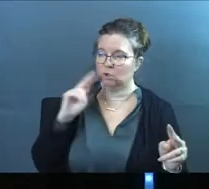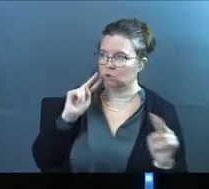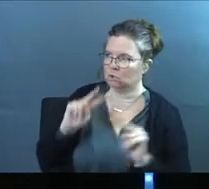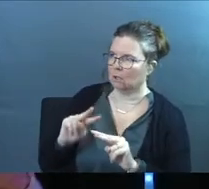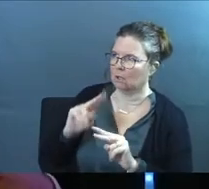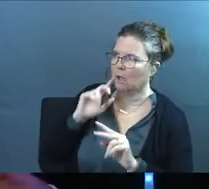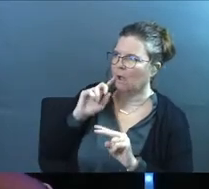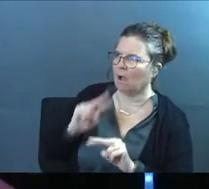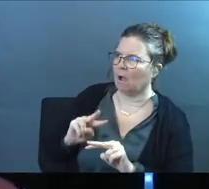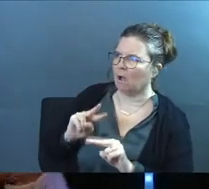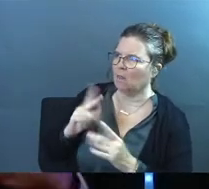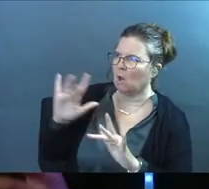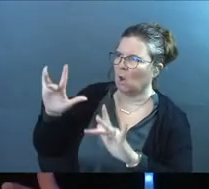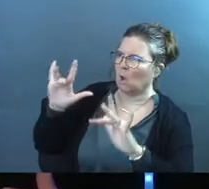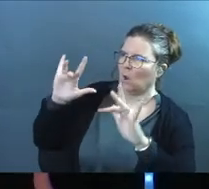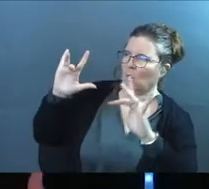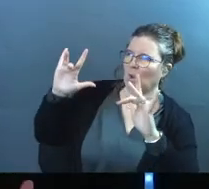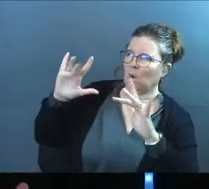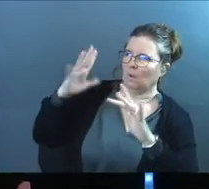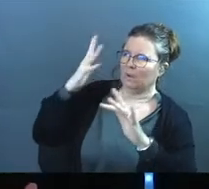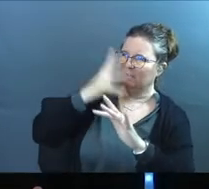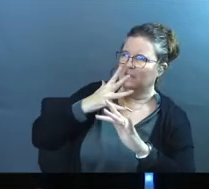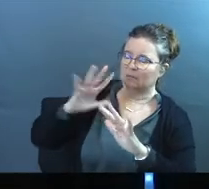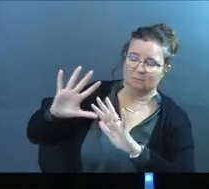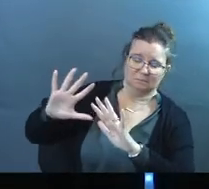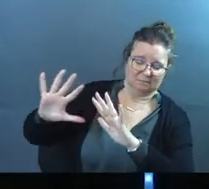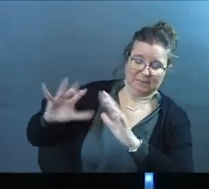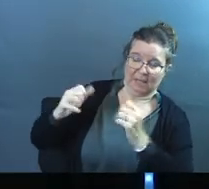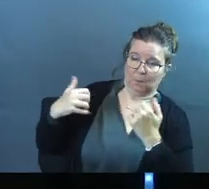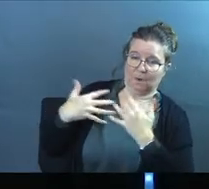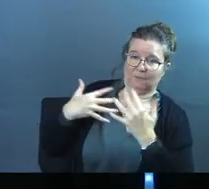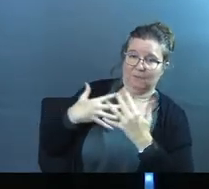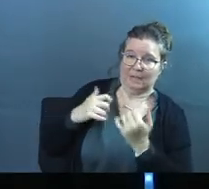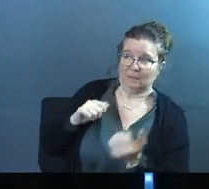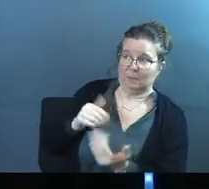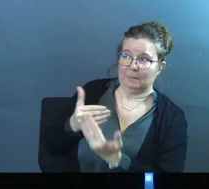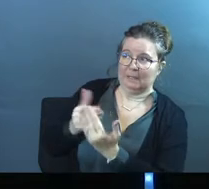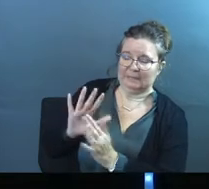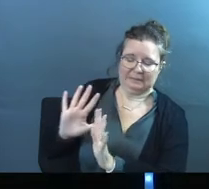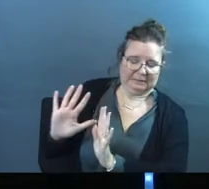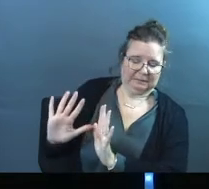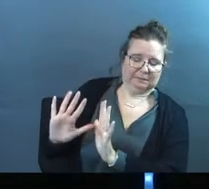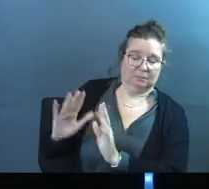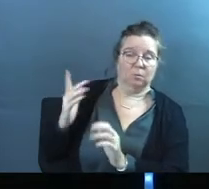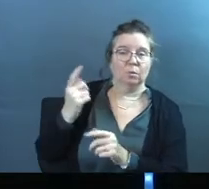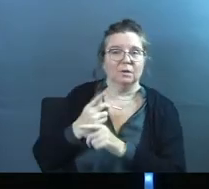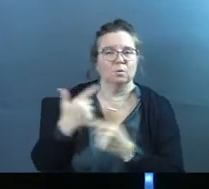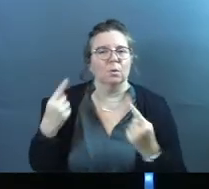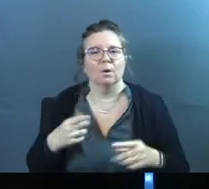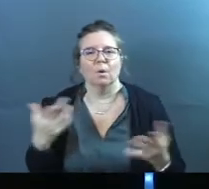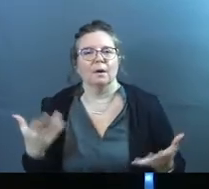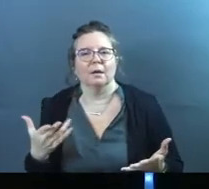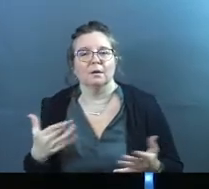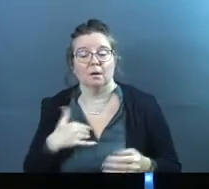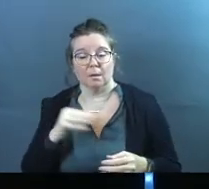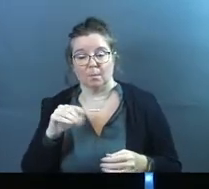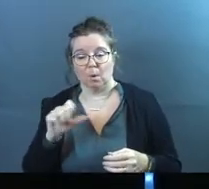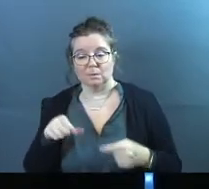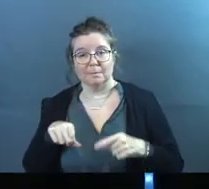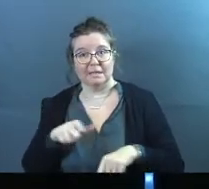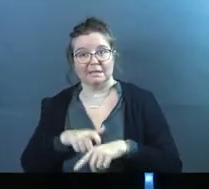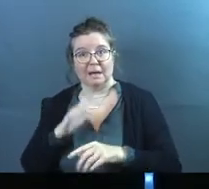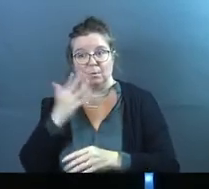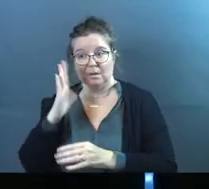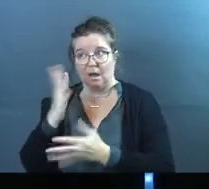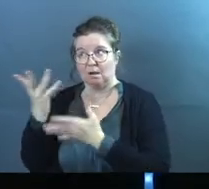saw the radiance, the glow of Moses' face, they were afraid to come near him, right? So what's going on here? Moses is spending